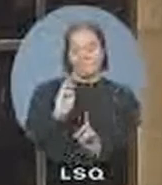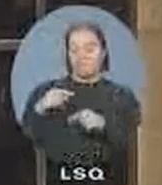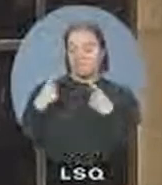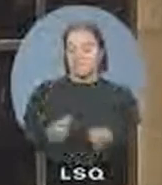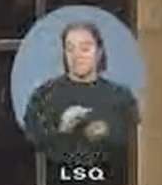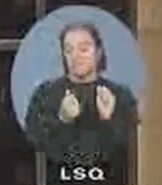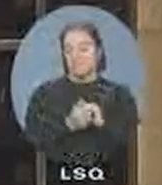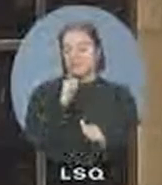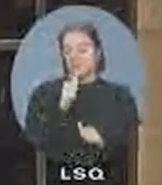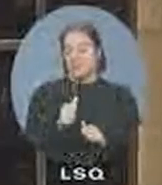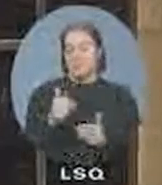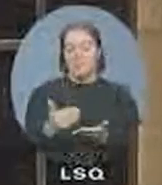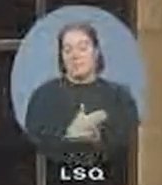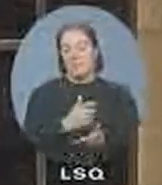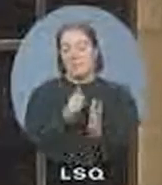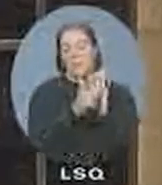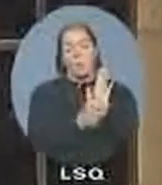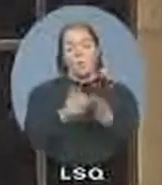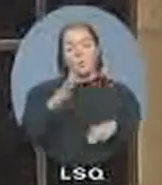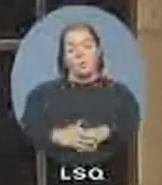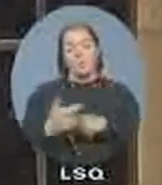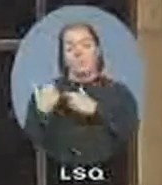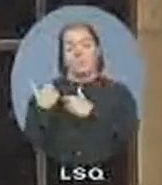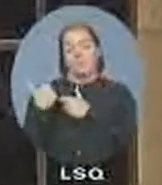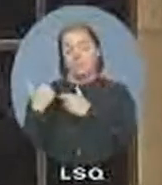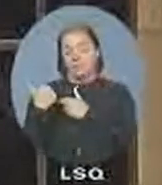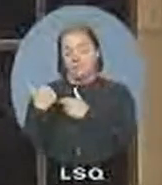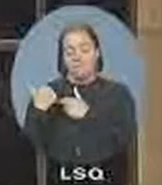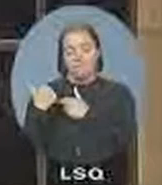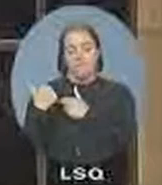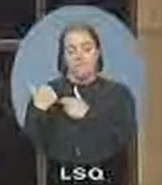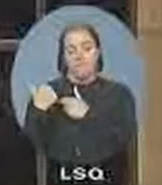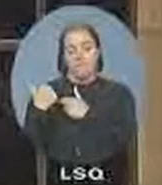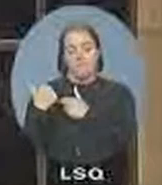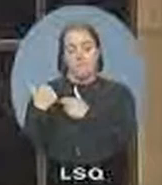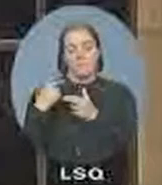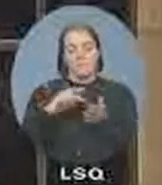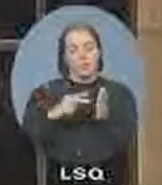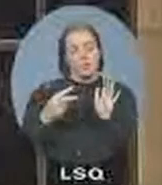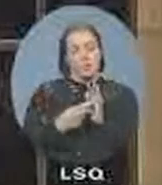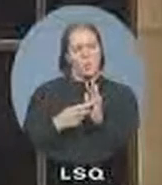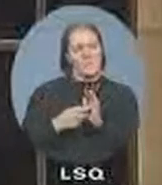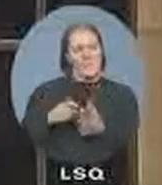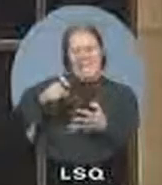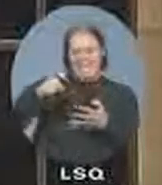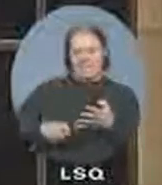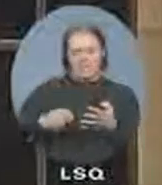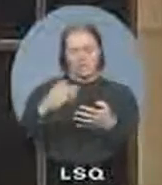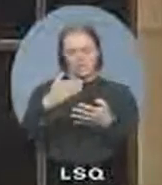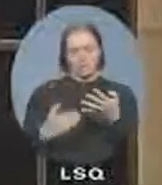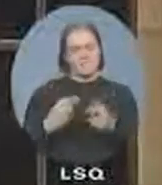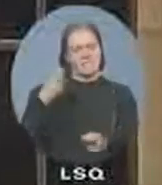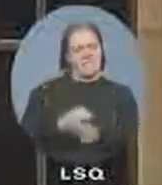supposed to tie a bell around lobbyists' neck. Well, those regulations have never been implemented. Can the government explain why, if they're serious about